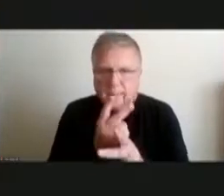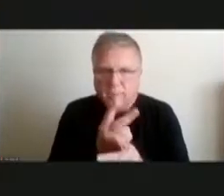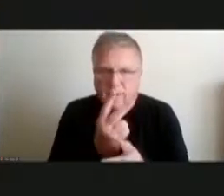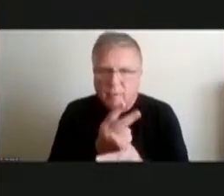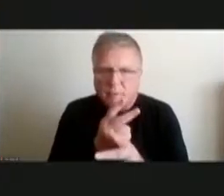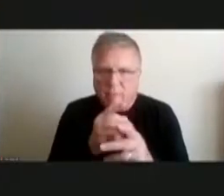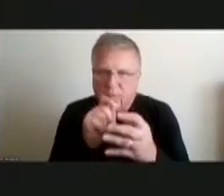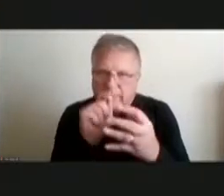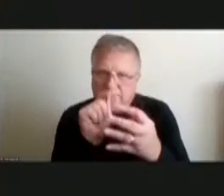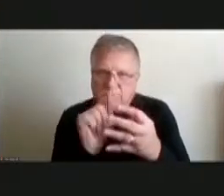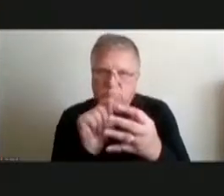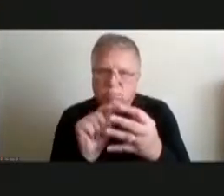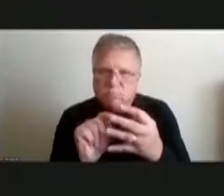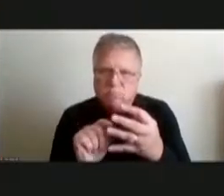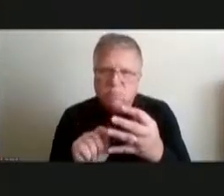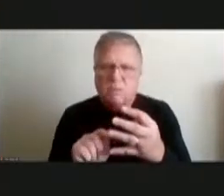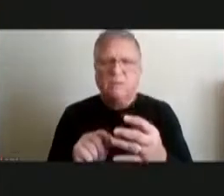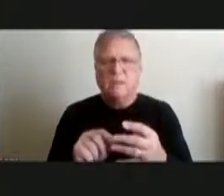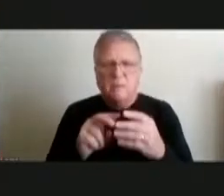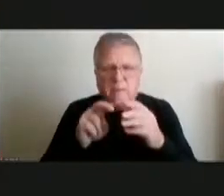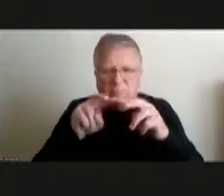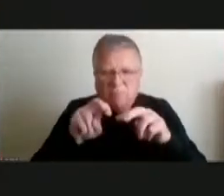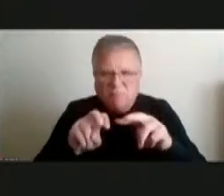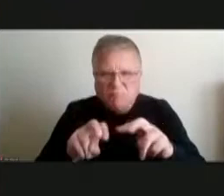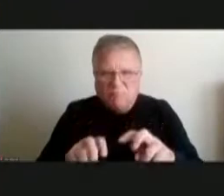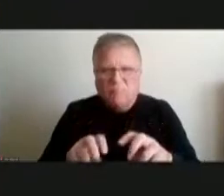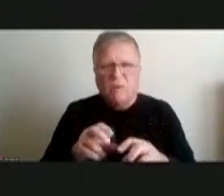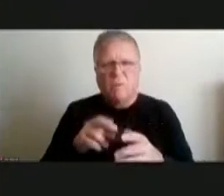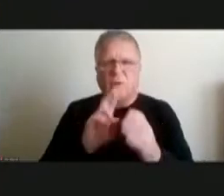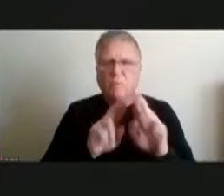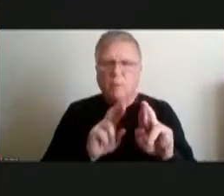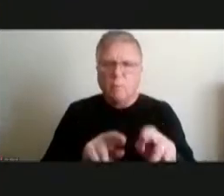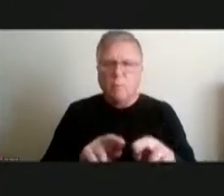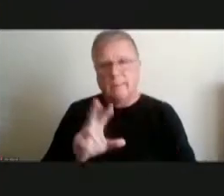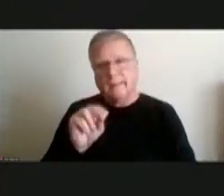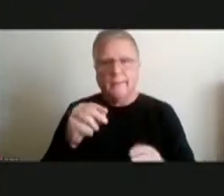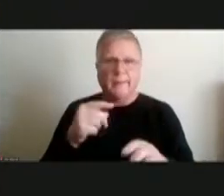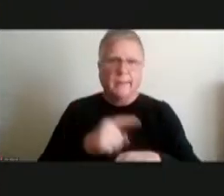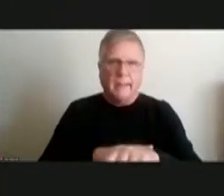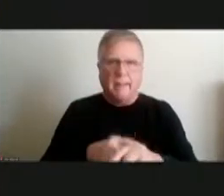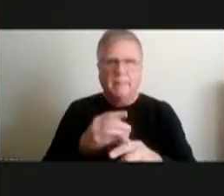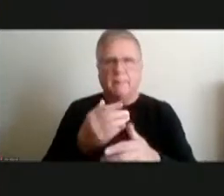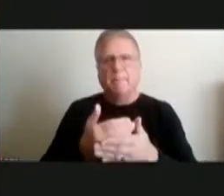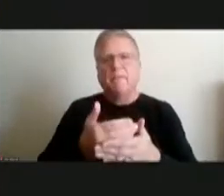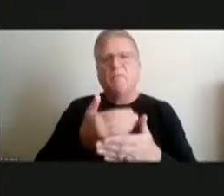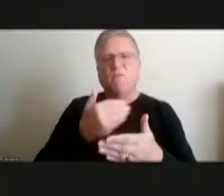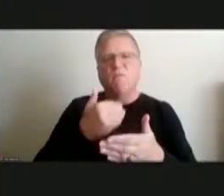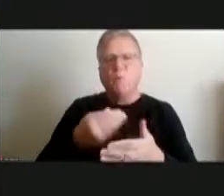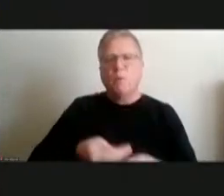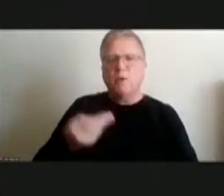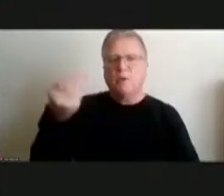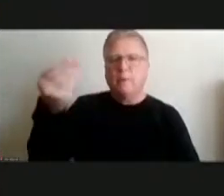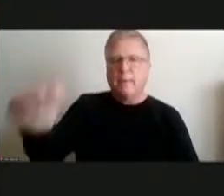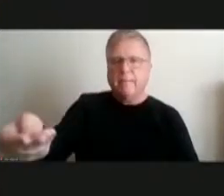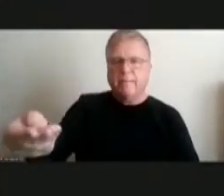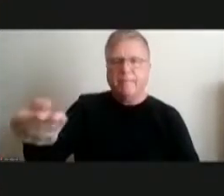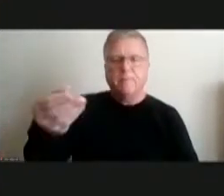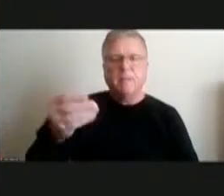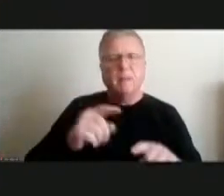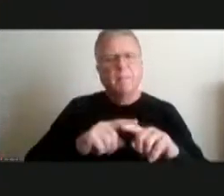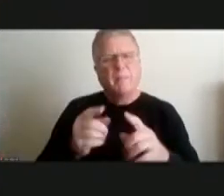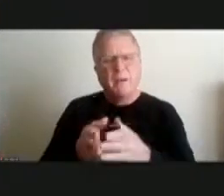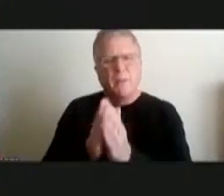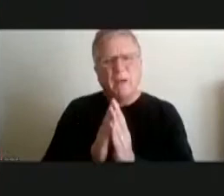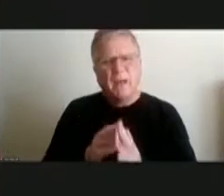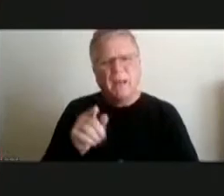um we scour over our reports 30 times um before we turn them in but i just want to ask you so we